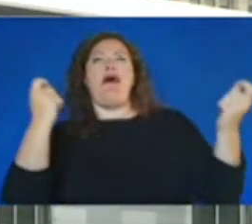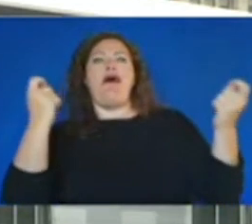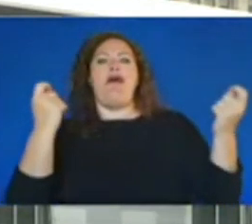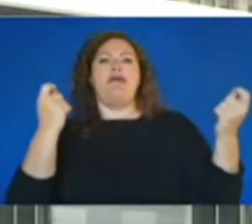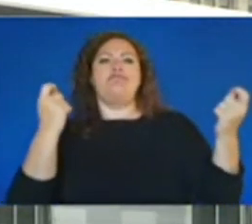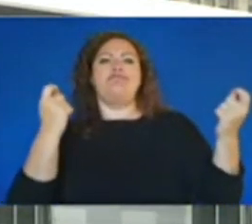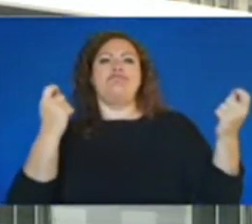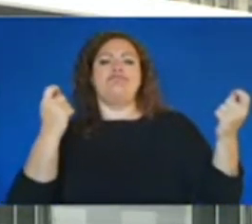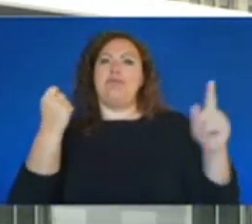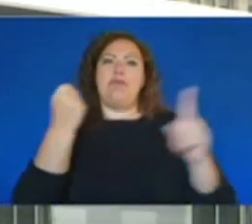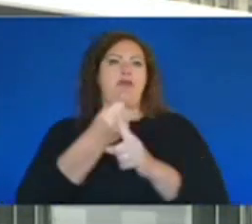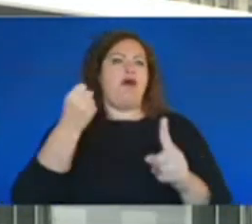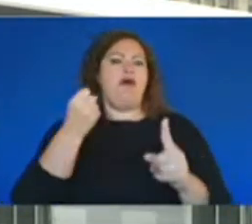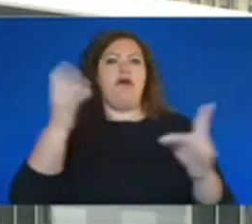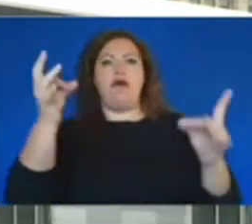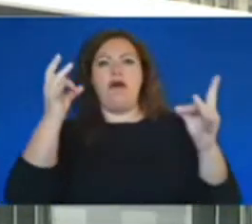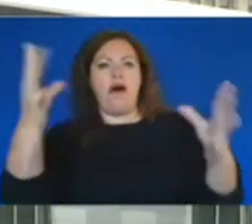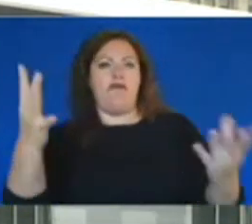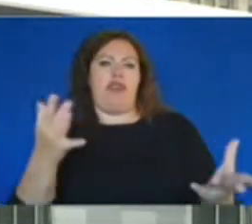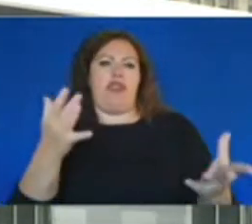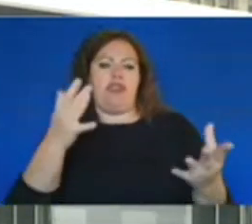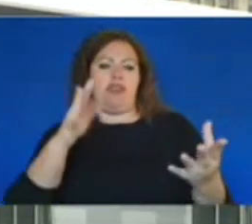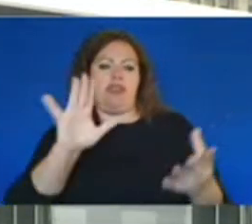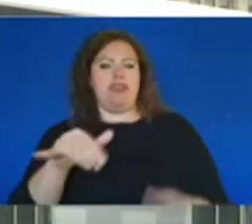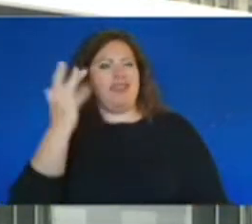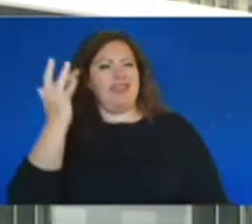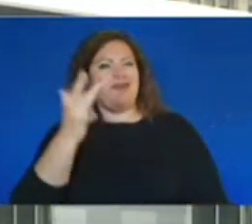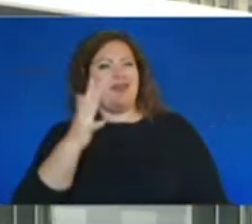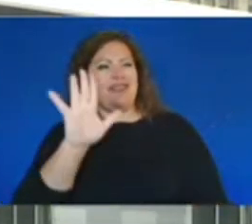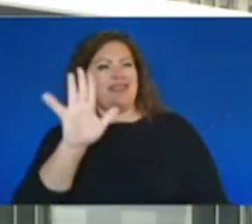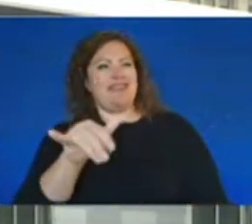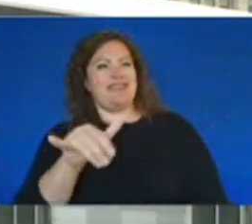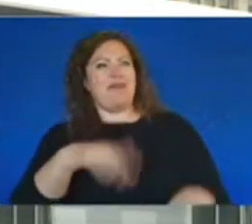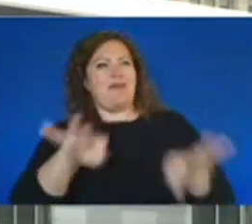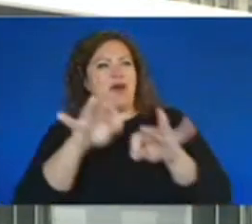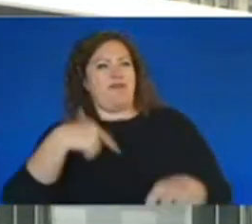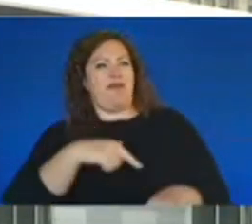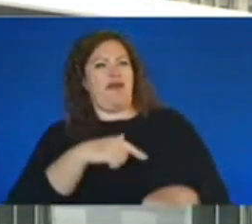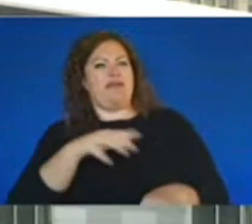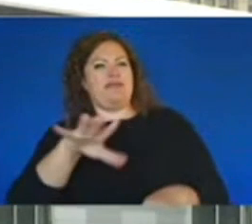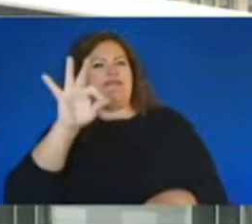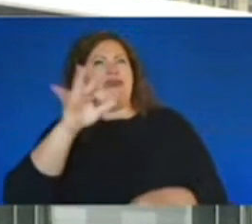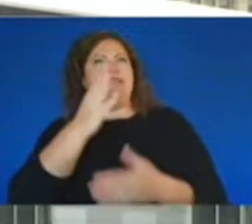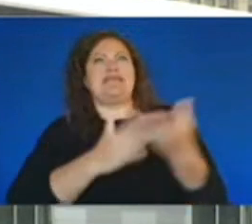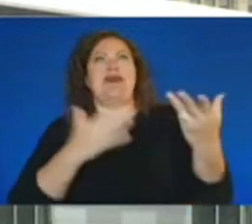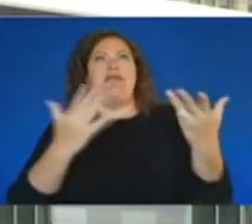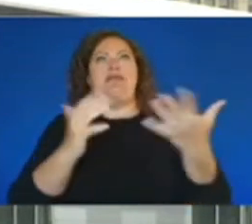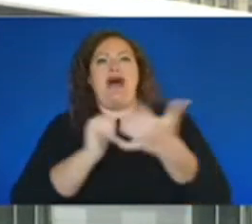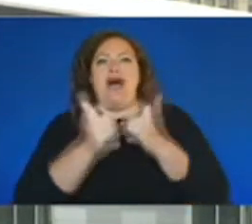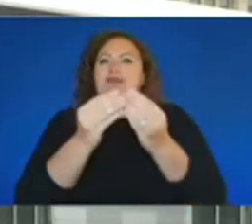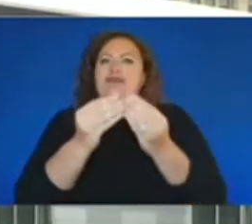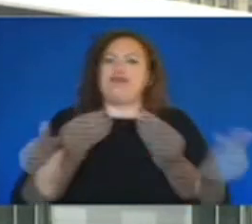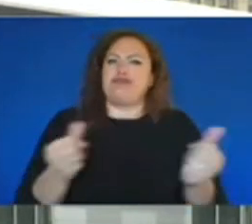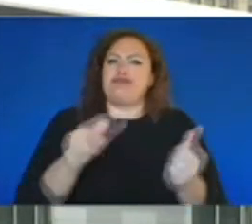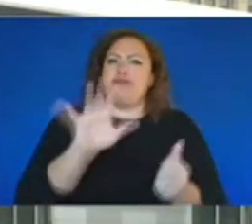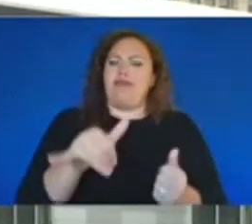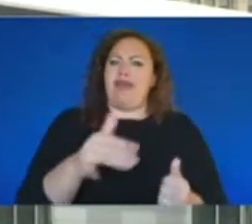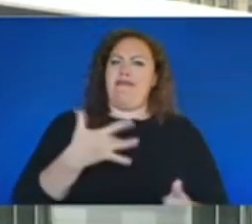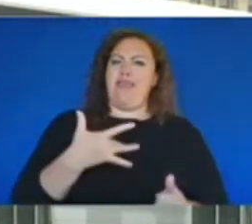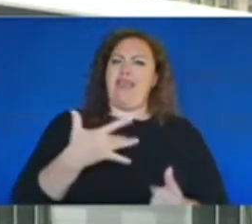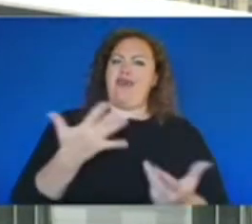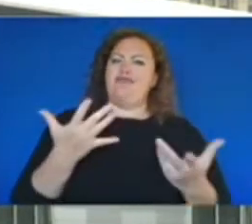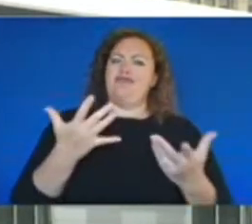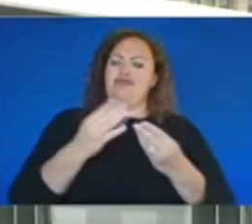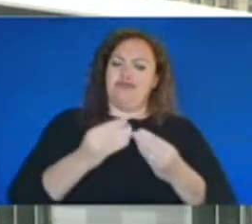why it's so important for us to try to find closure for our community. You talked a little bit about, two years later, can you shed a little light about